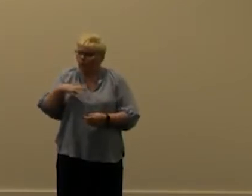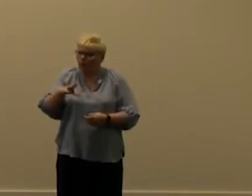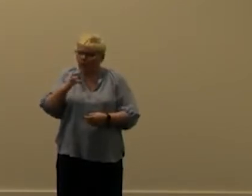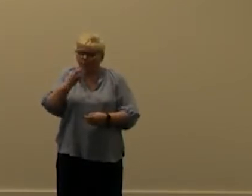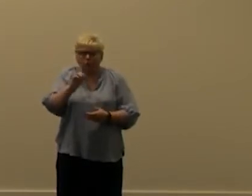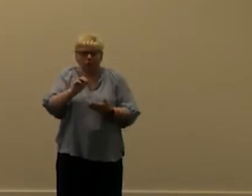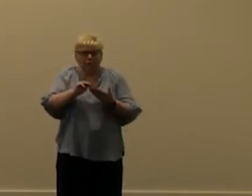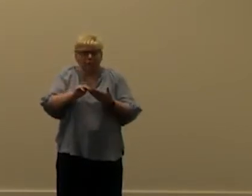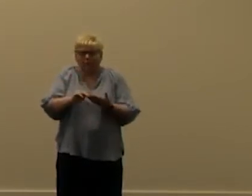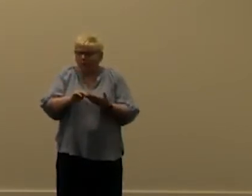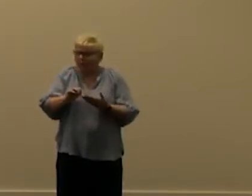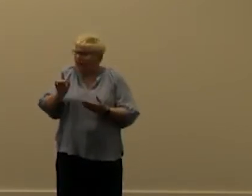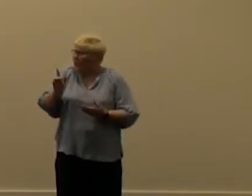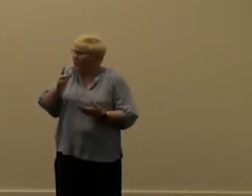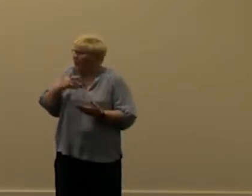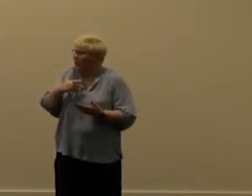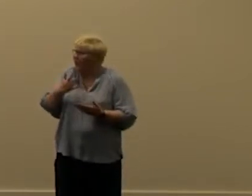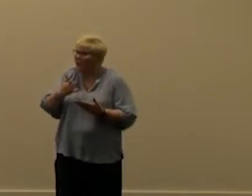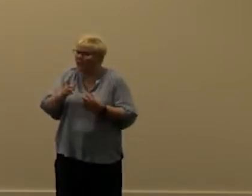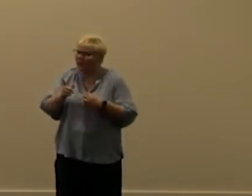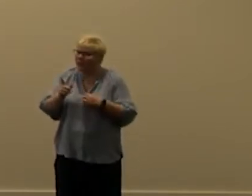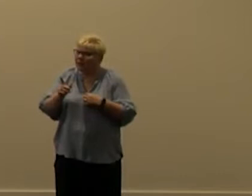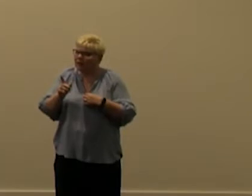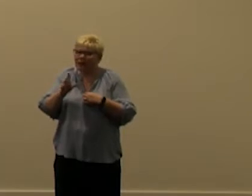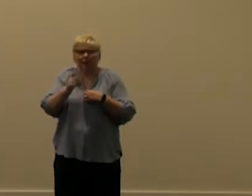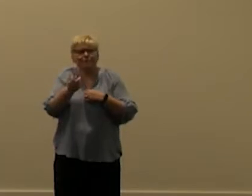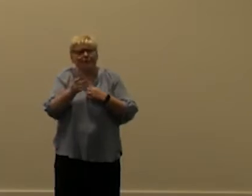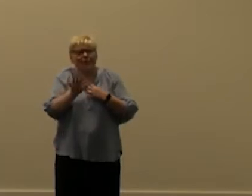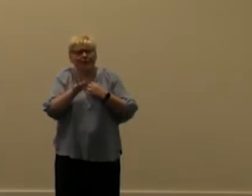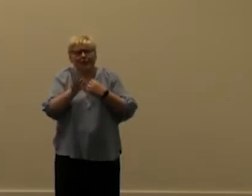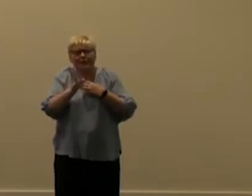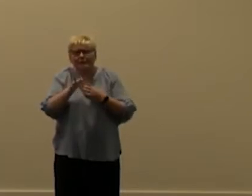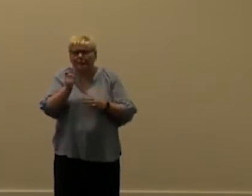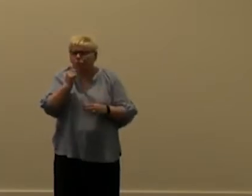i'm not sure if they need 30 i don't it it's a bit it's a bit strange i mean